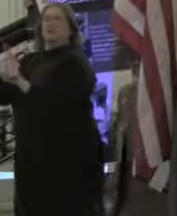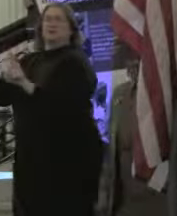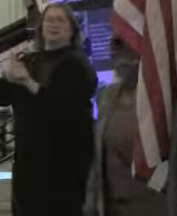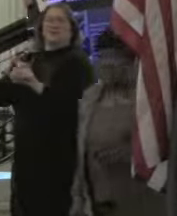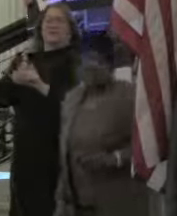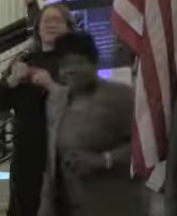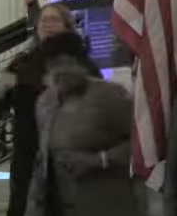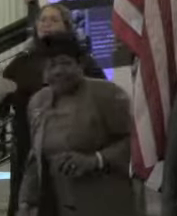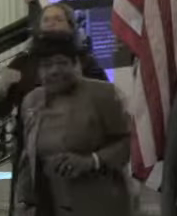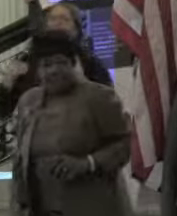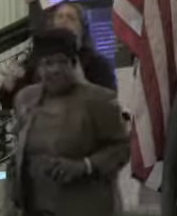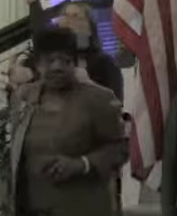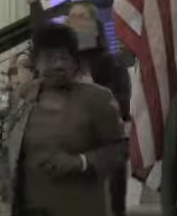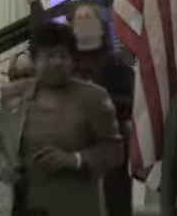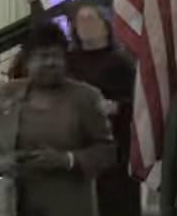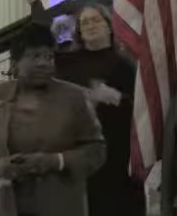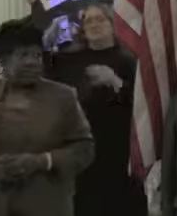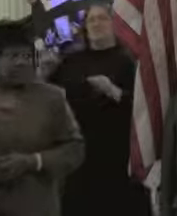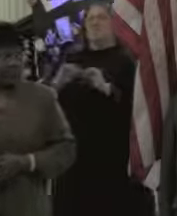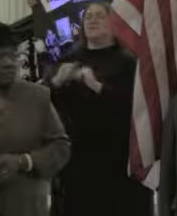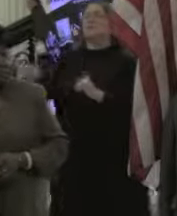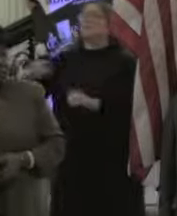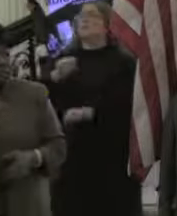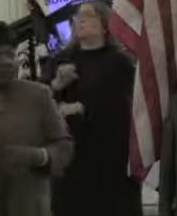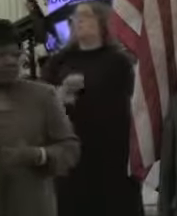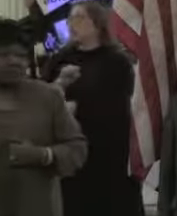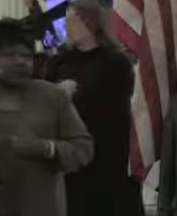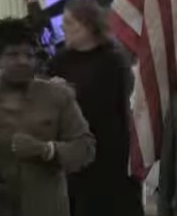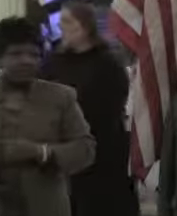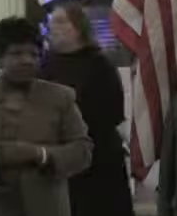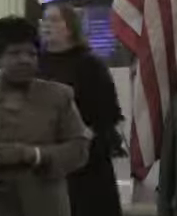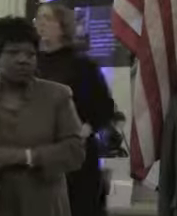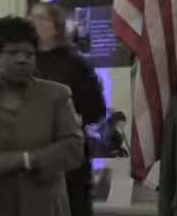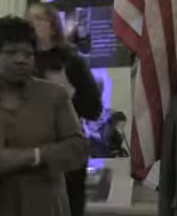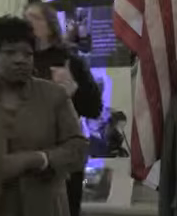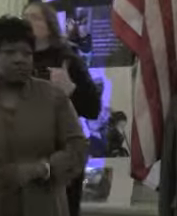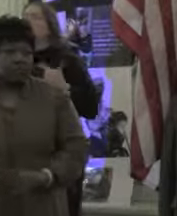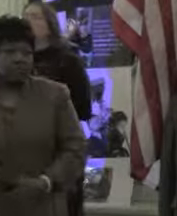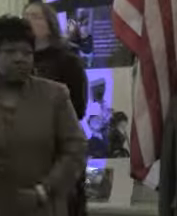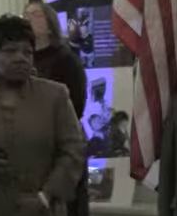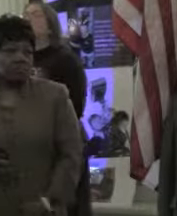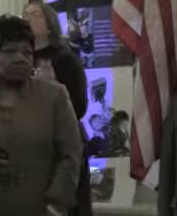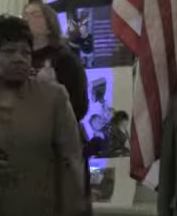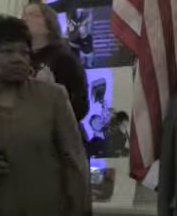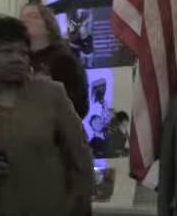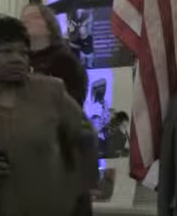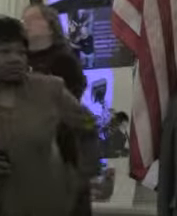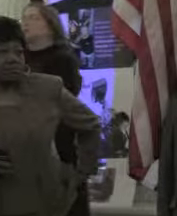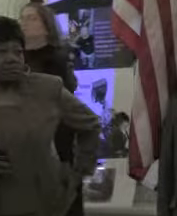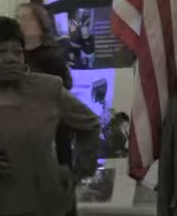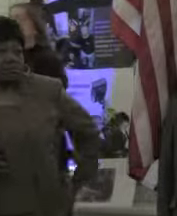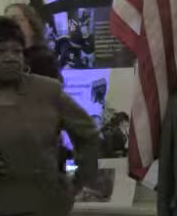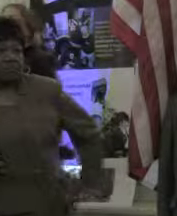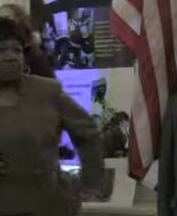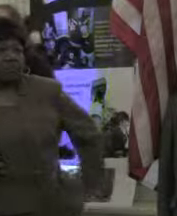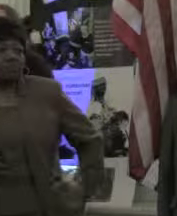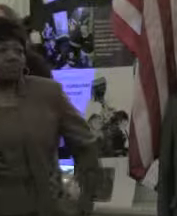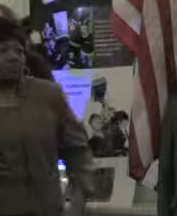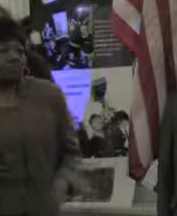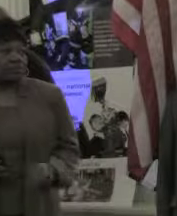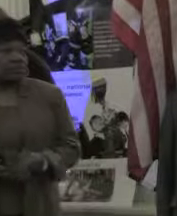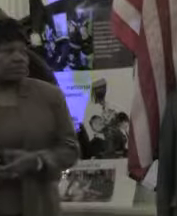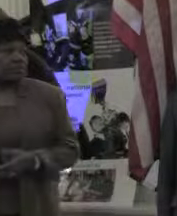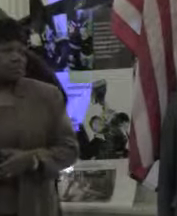the decisions about where you work, where you live, and what you do for social activities. Because this is your life,